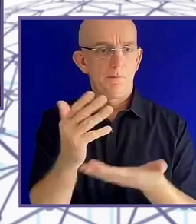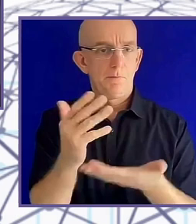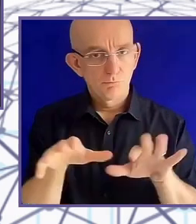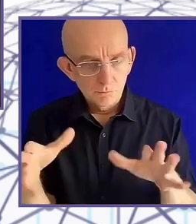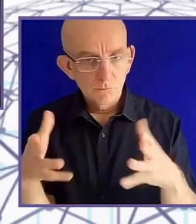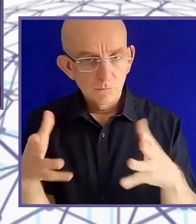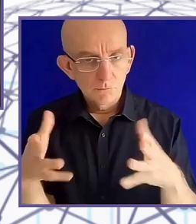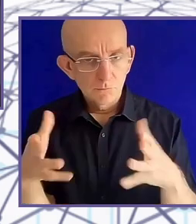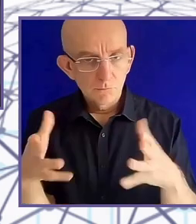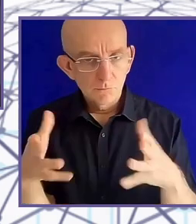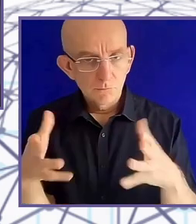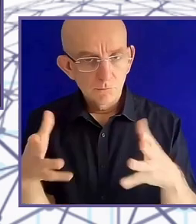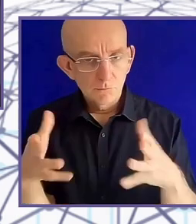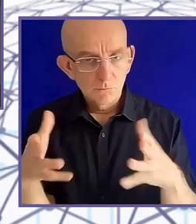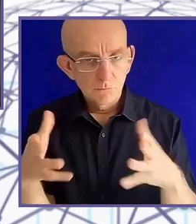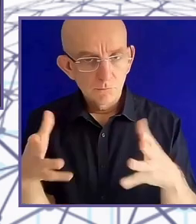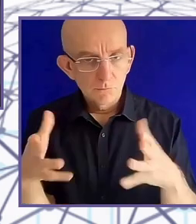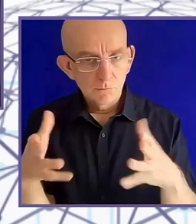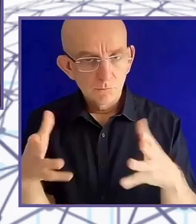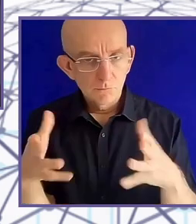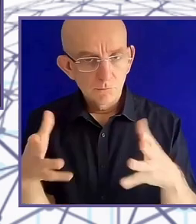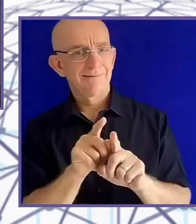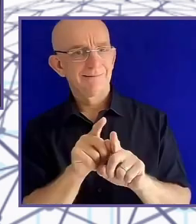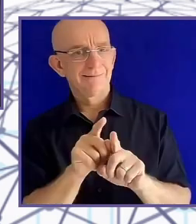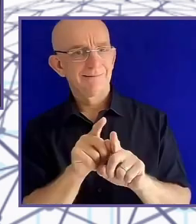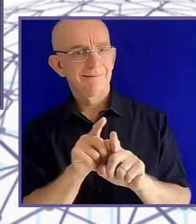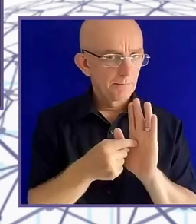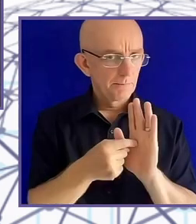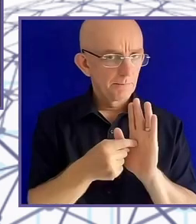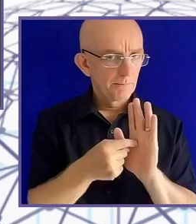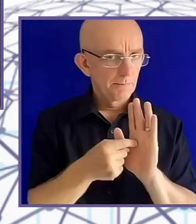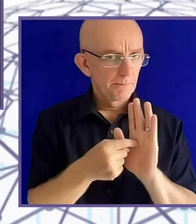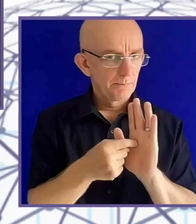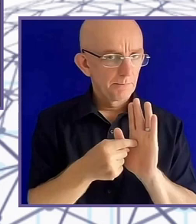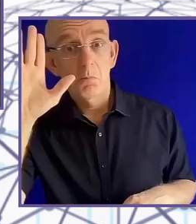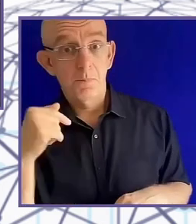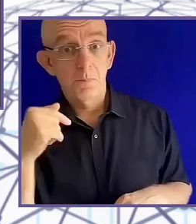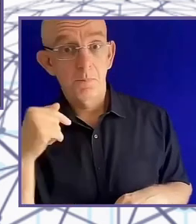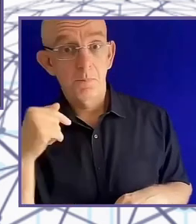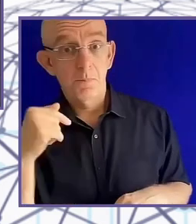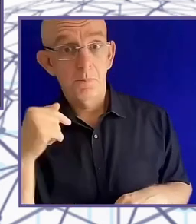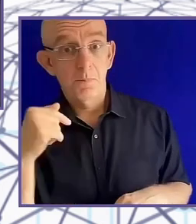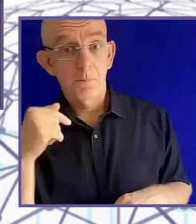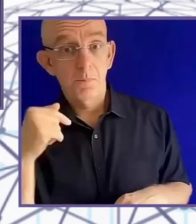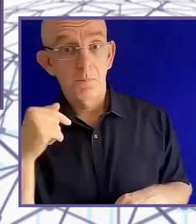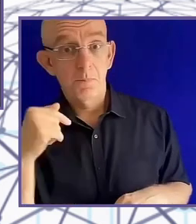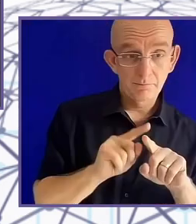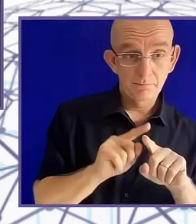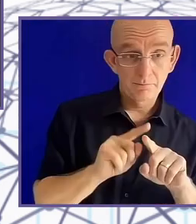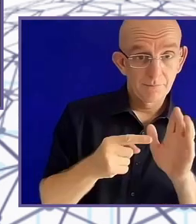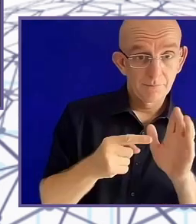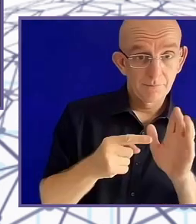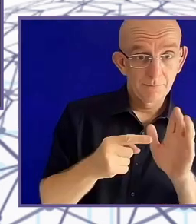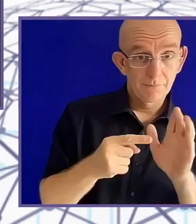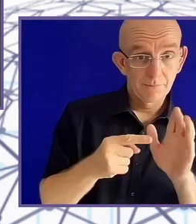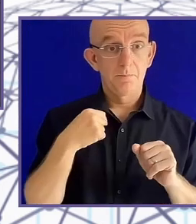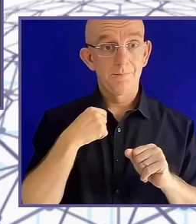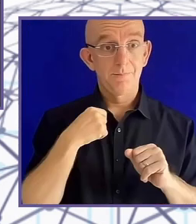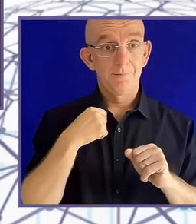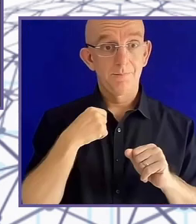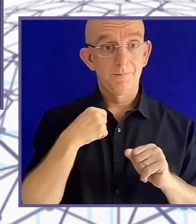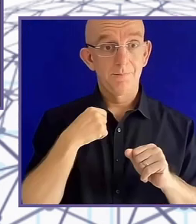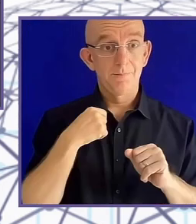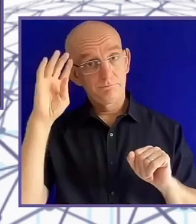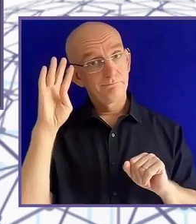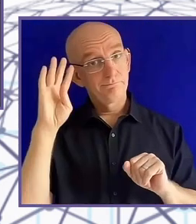In my earlier years as a PhD student, I spent a very, very, very long time investigating the